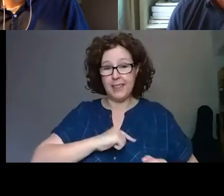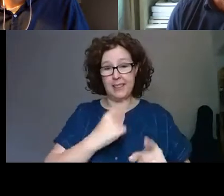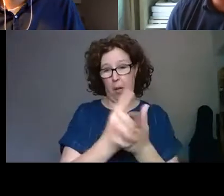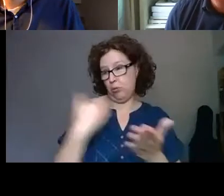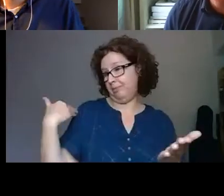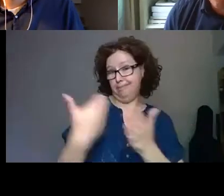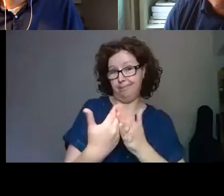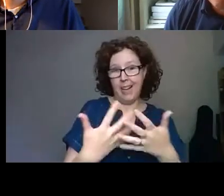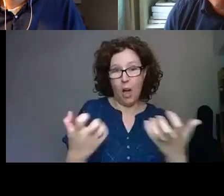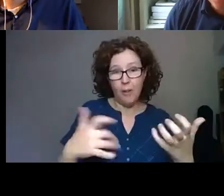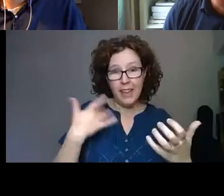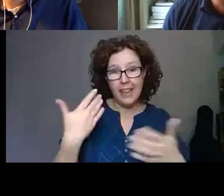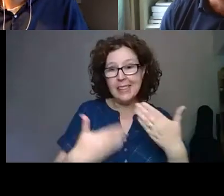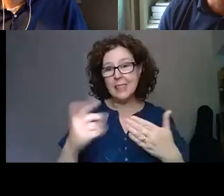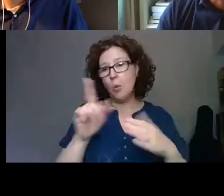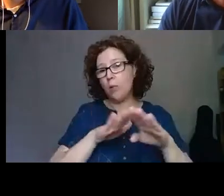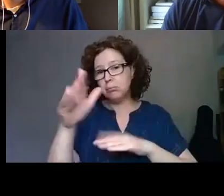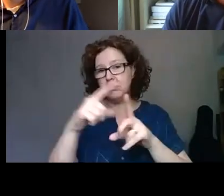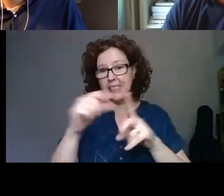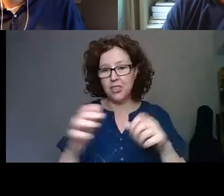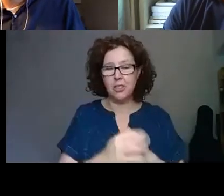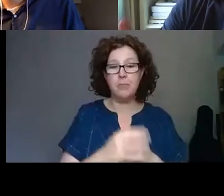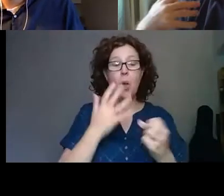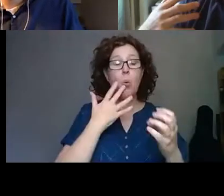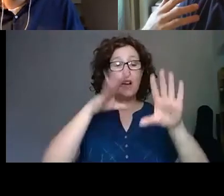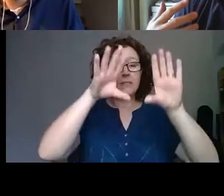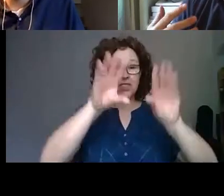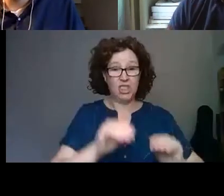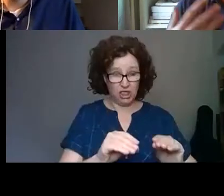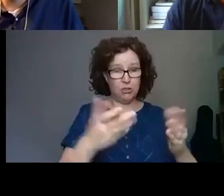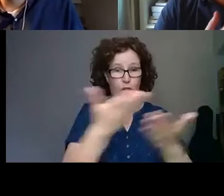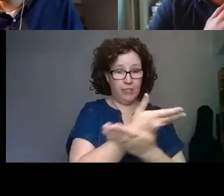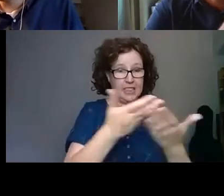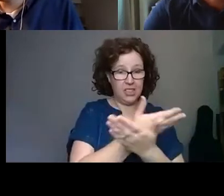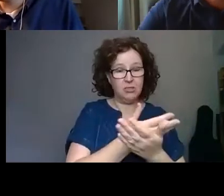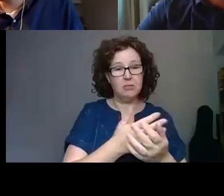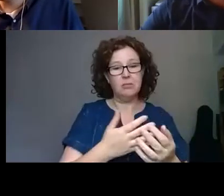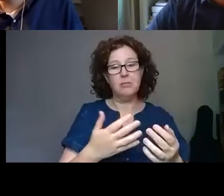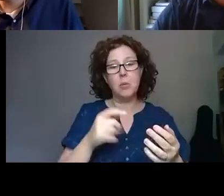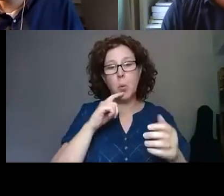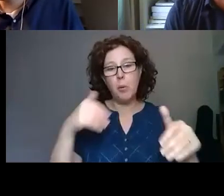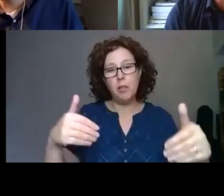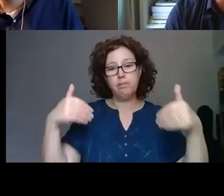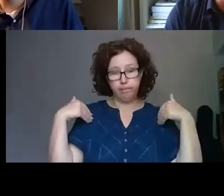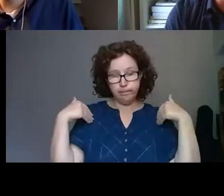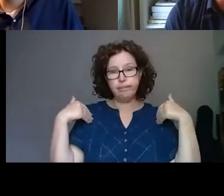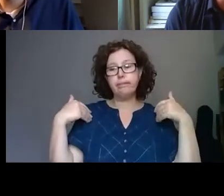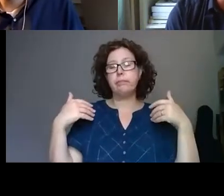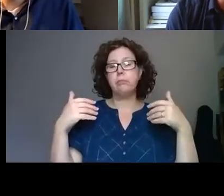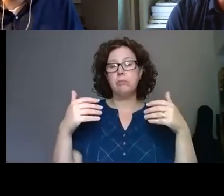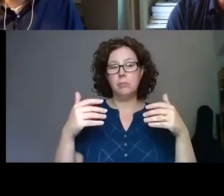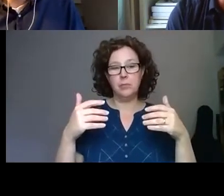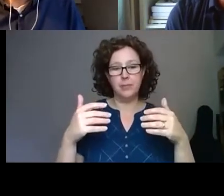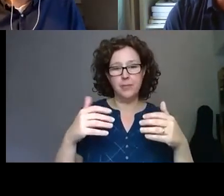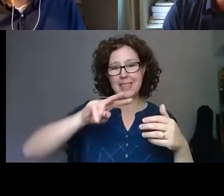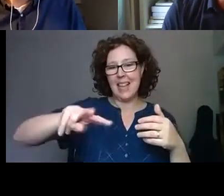because of digital. Once we've had that conversation, we want to step back and we're going to leave some space at the end of the at the